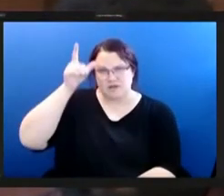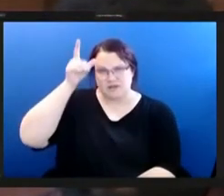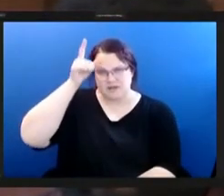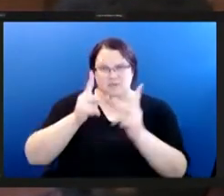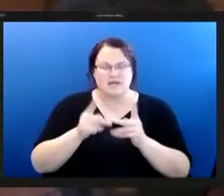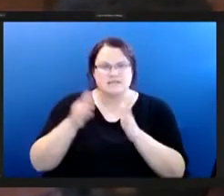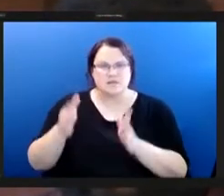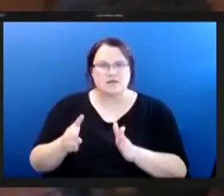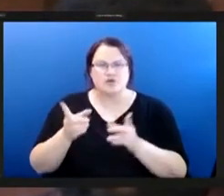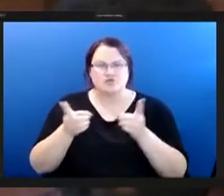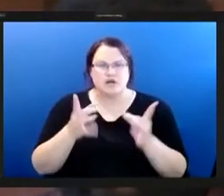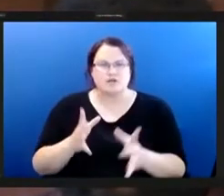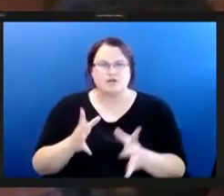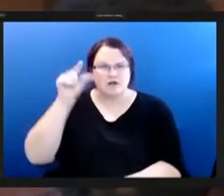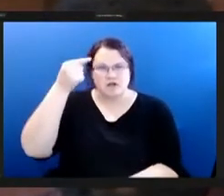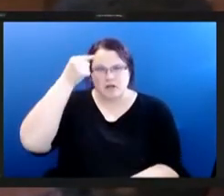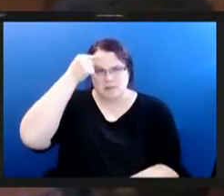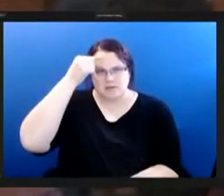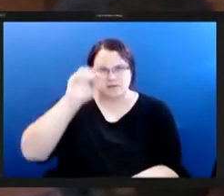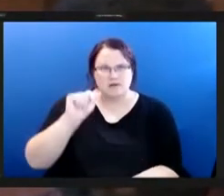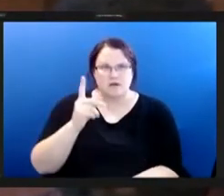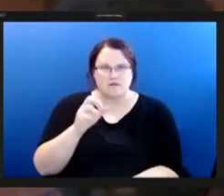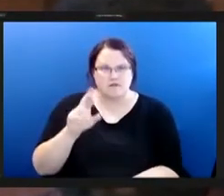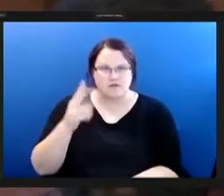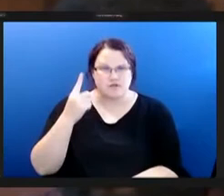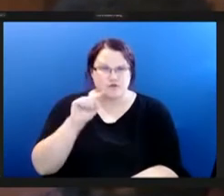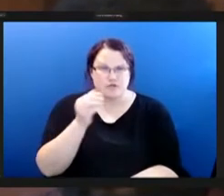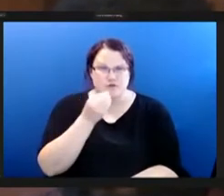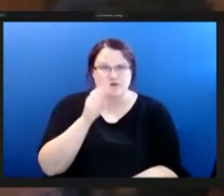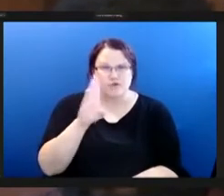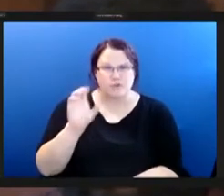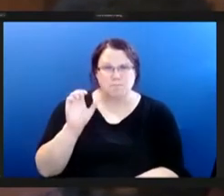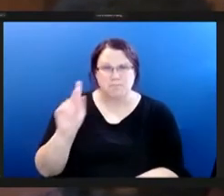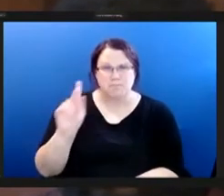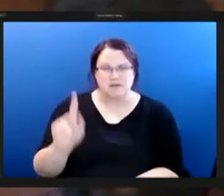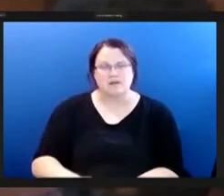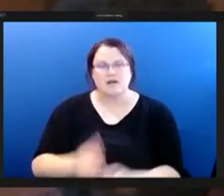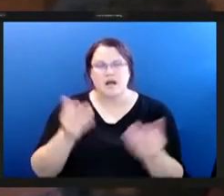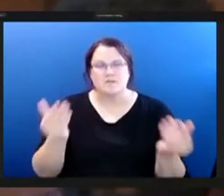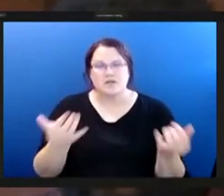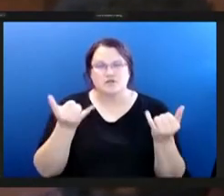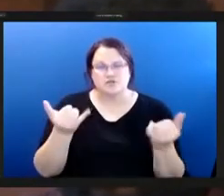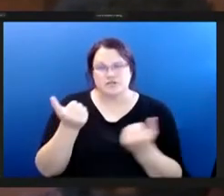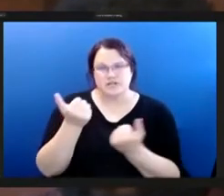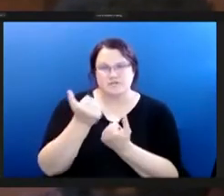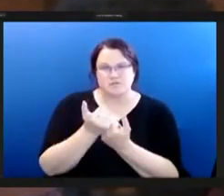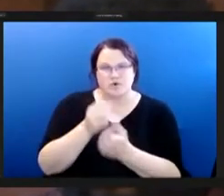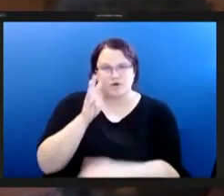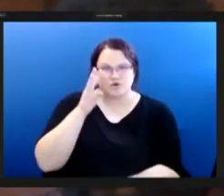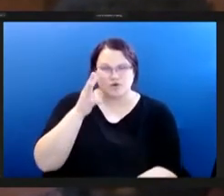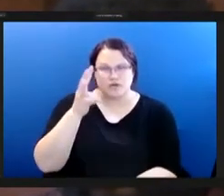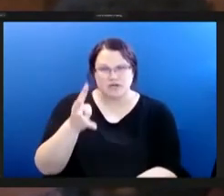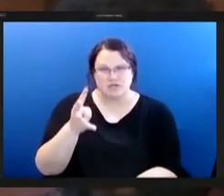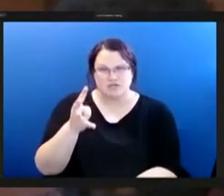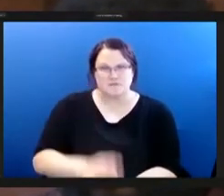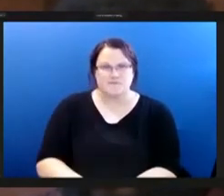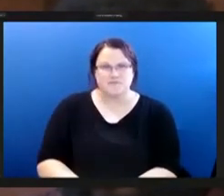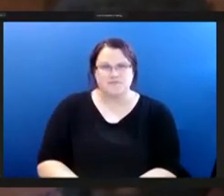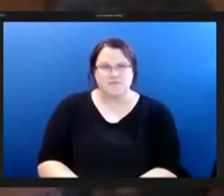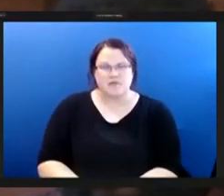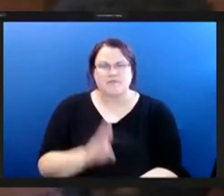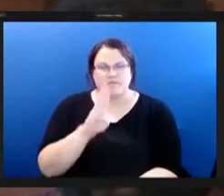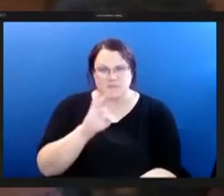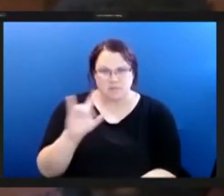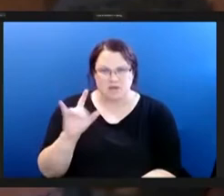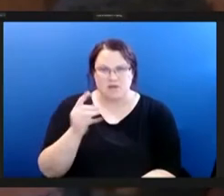of government affairs for the greater pittsburgh community food bank i'm here today to support the creation of the pittsburgh food justice fund the